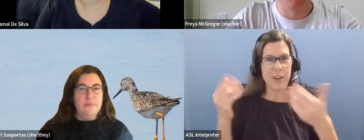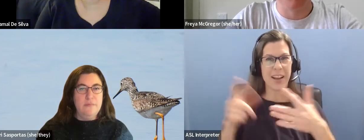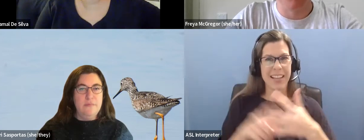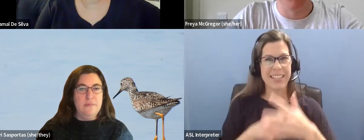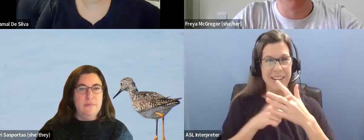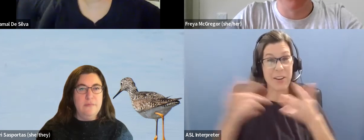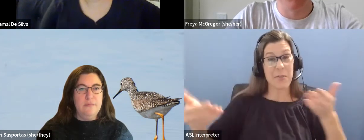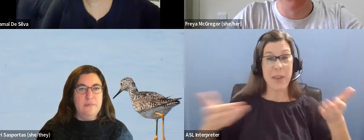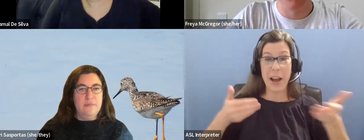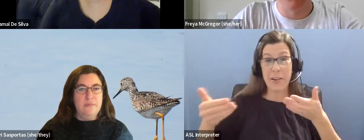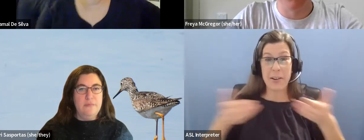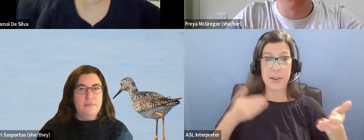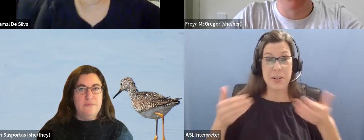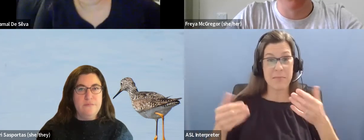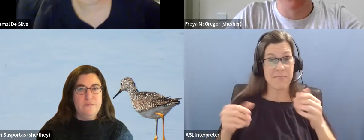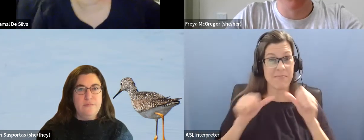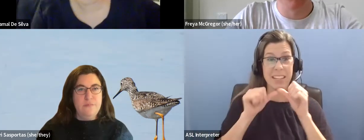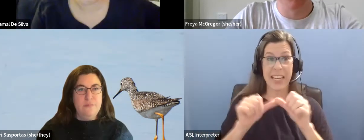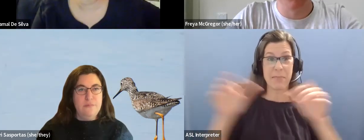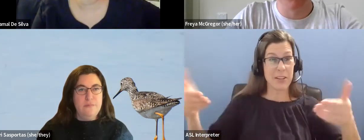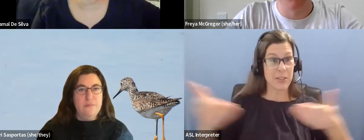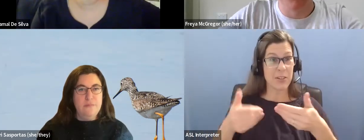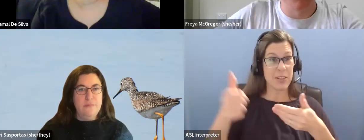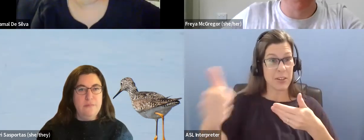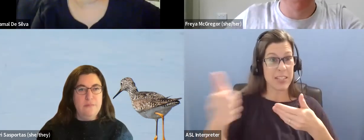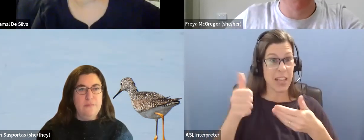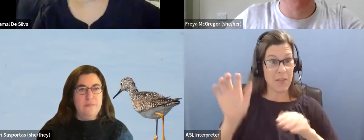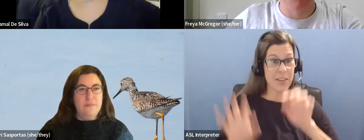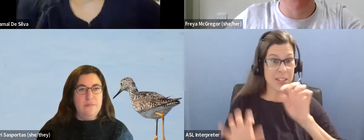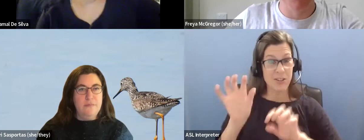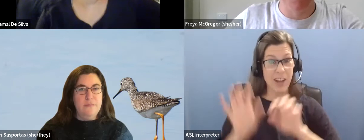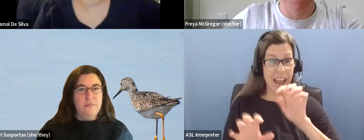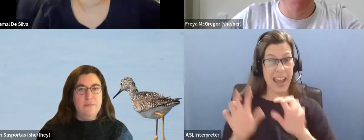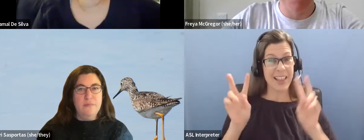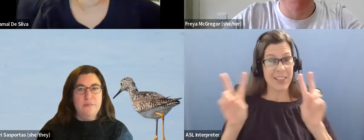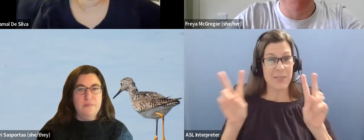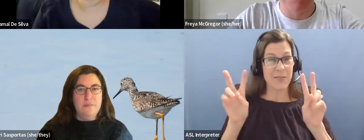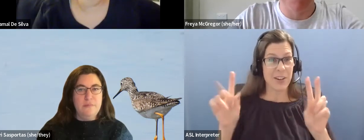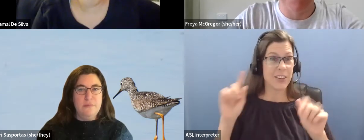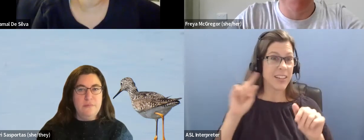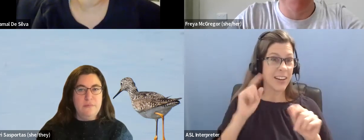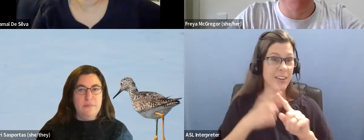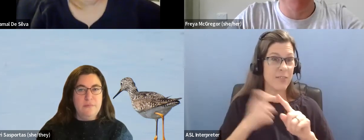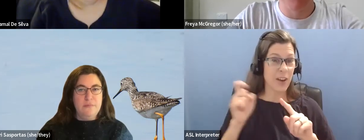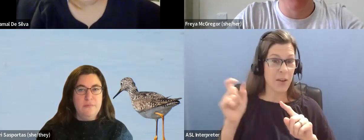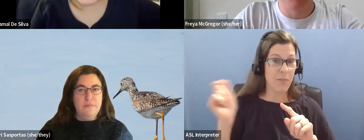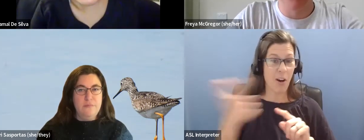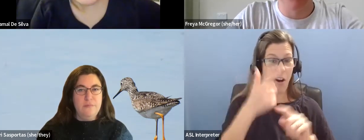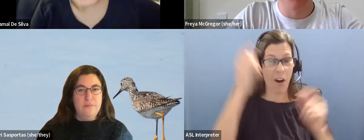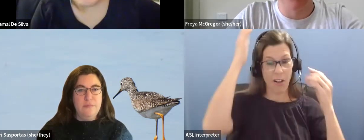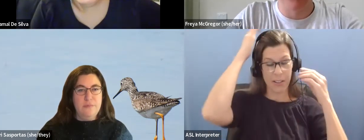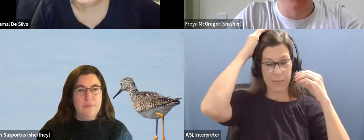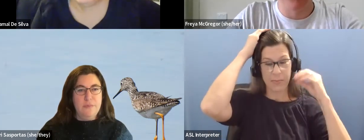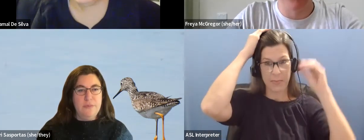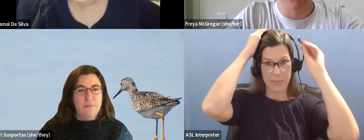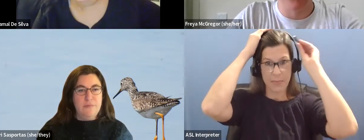Welcome. Please keep introducing yourselves in the chat. I look forward to hearing more from all of you. My name